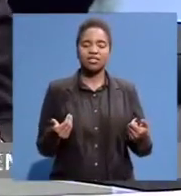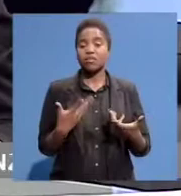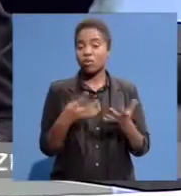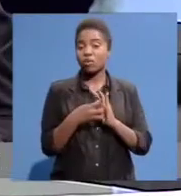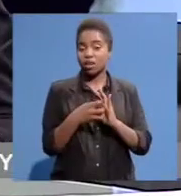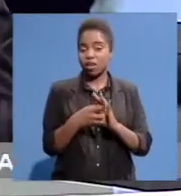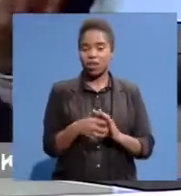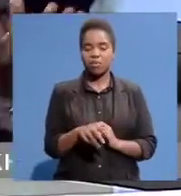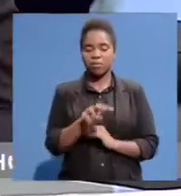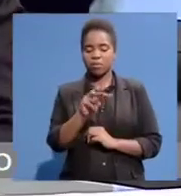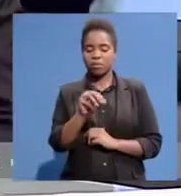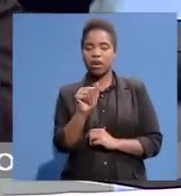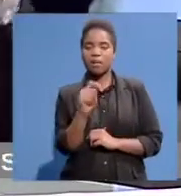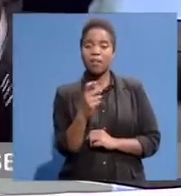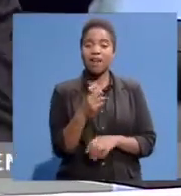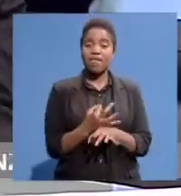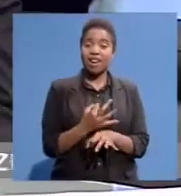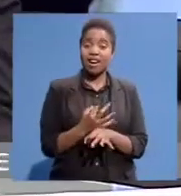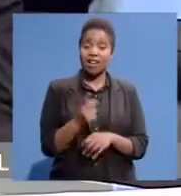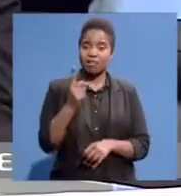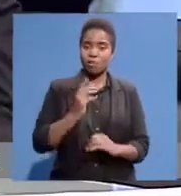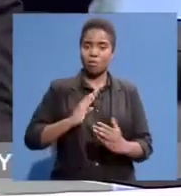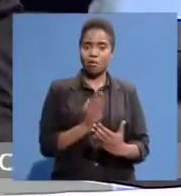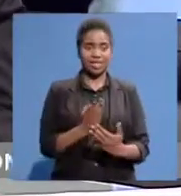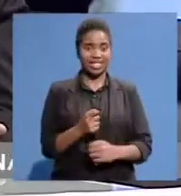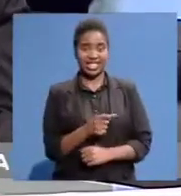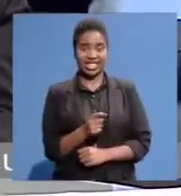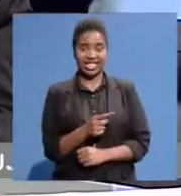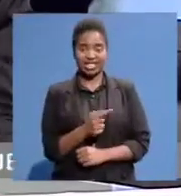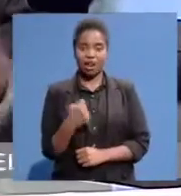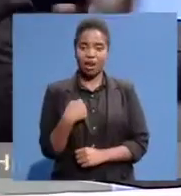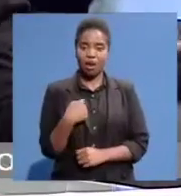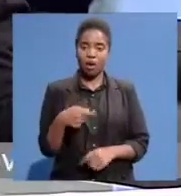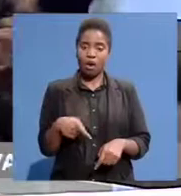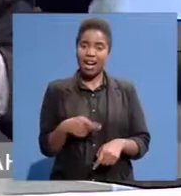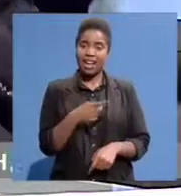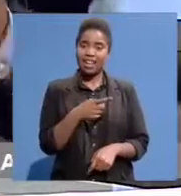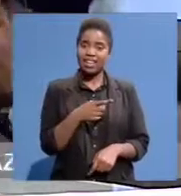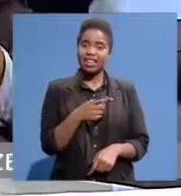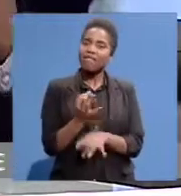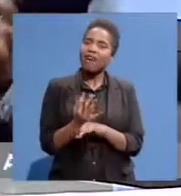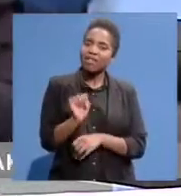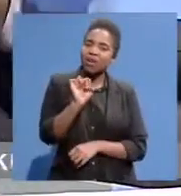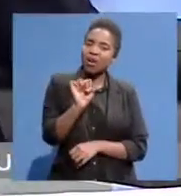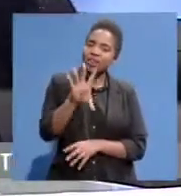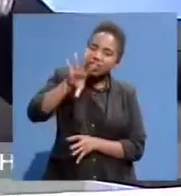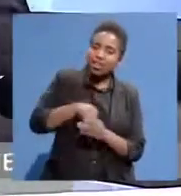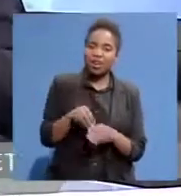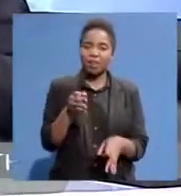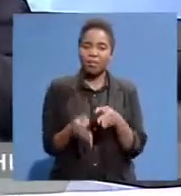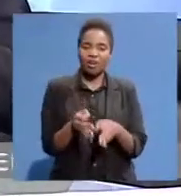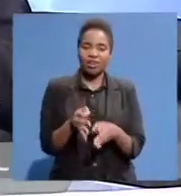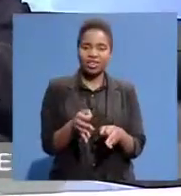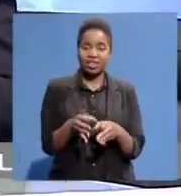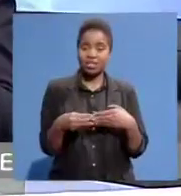Mark's father Matsumela Manaka Was a poet An artist Those were kind of Leadership That would call